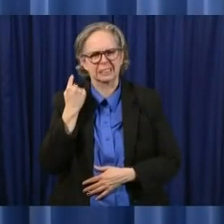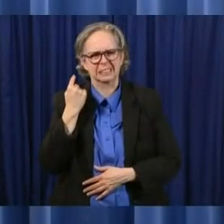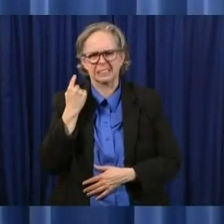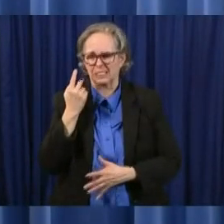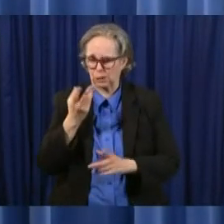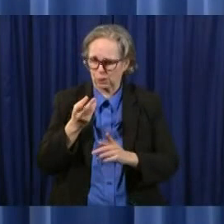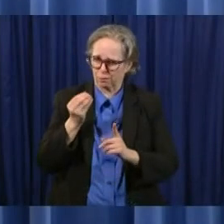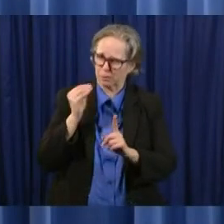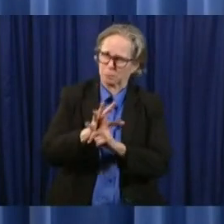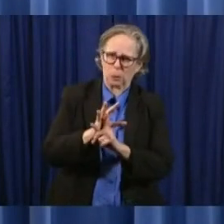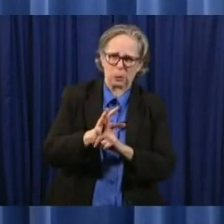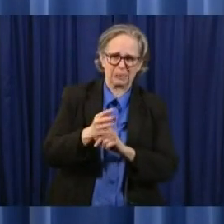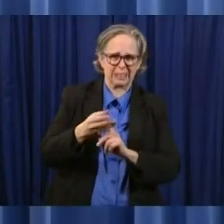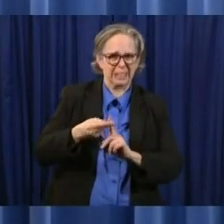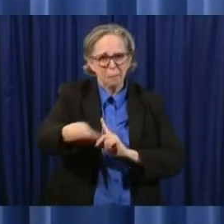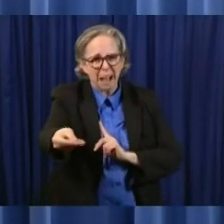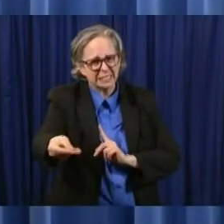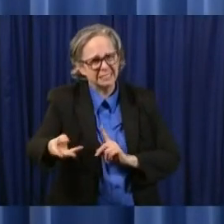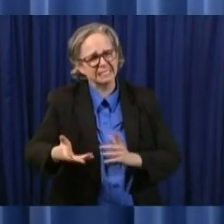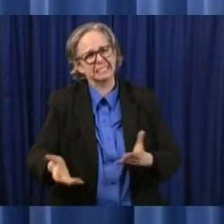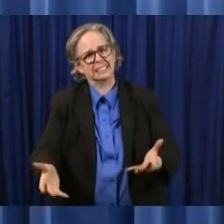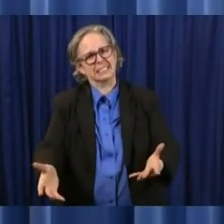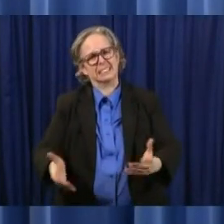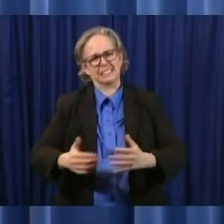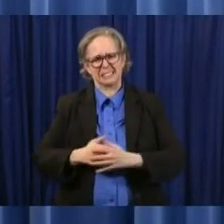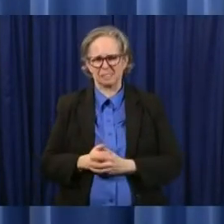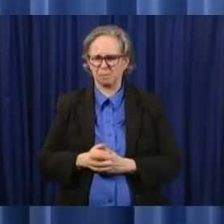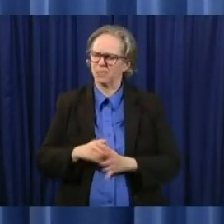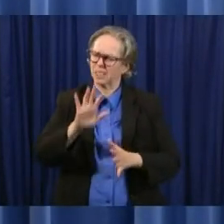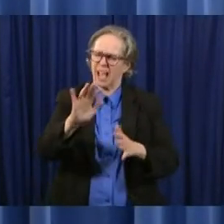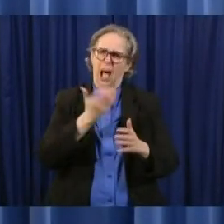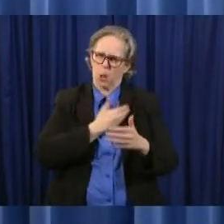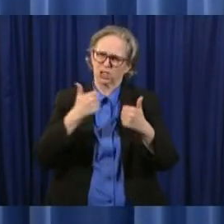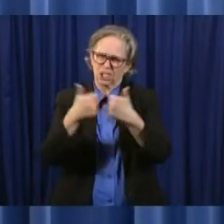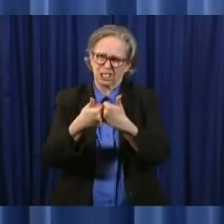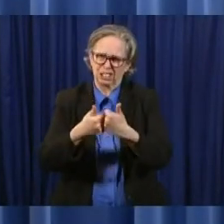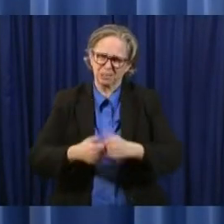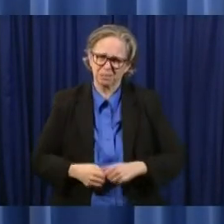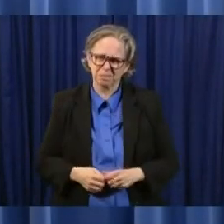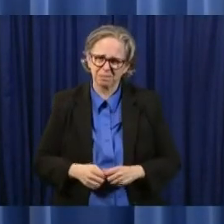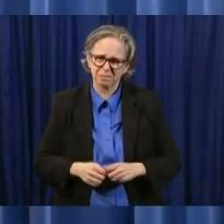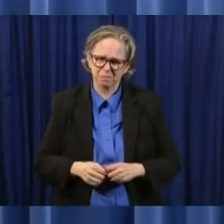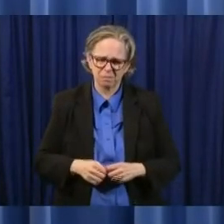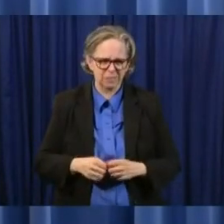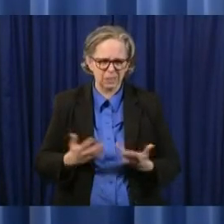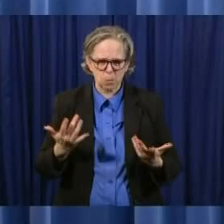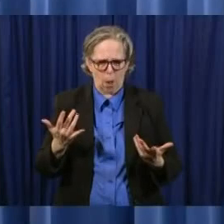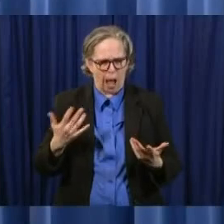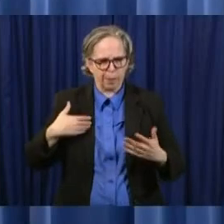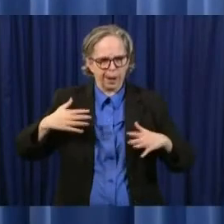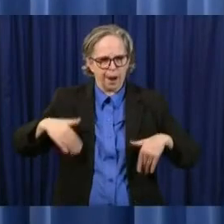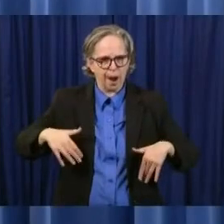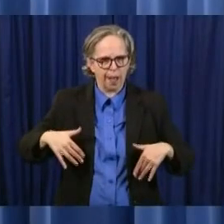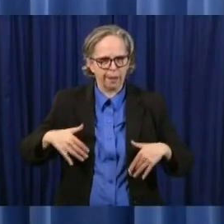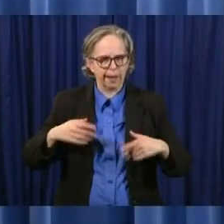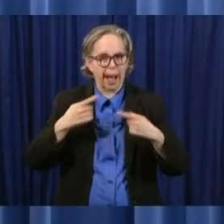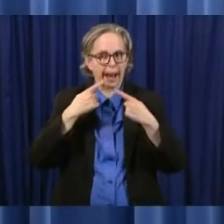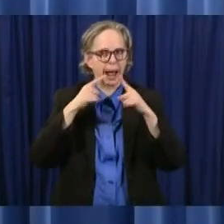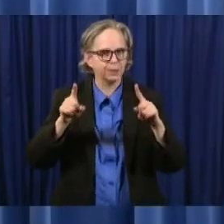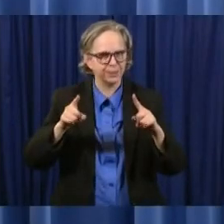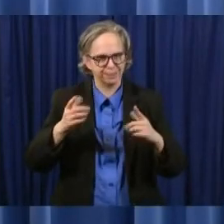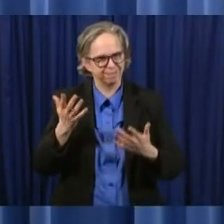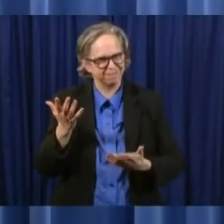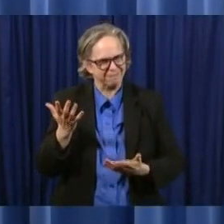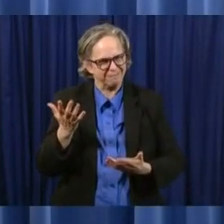covet 19 and so that is the challenge that's why we've not been able to you know did not feel that that was where we